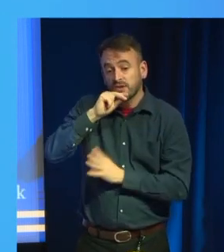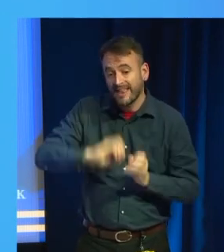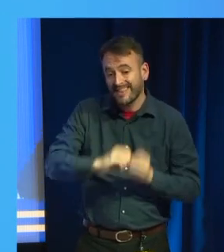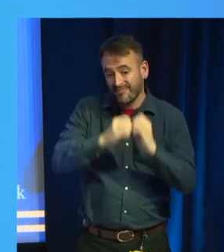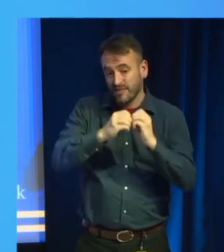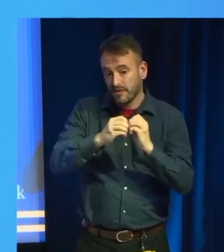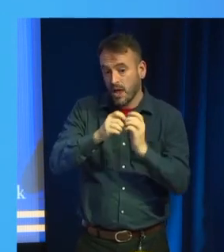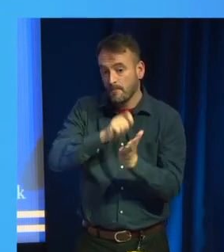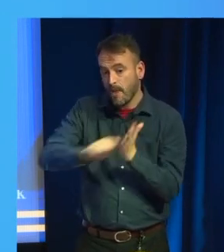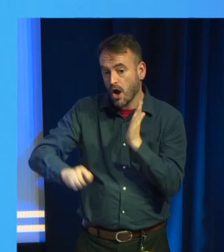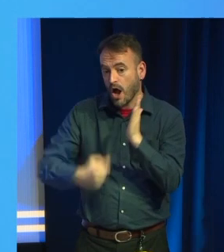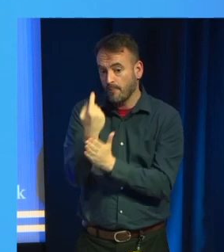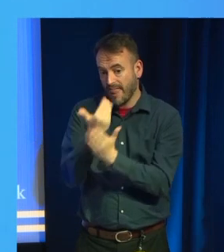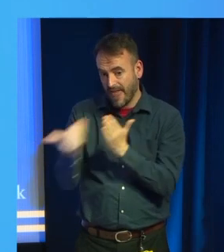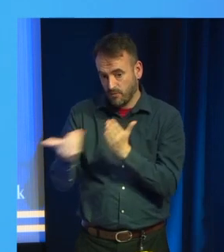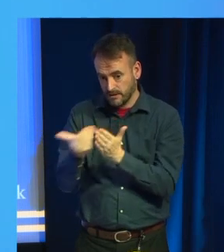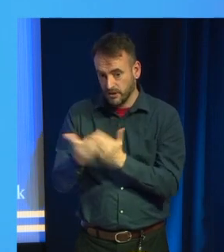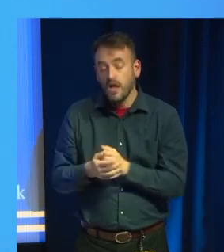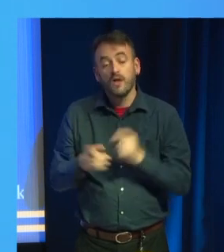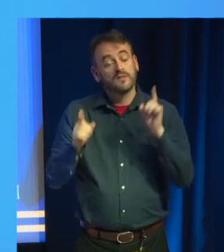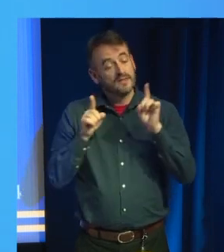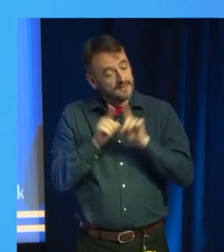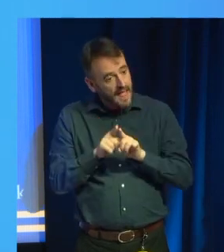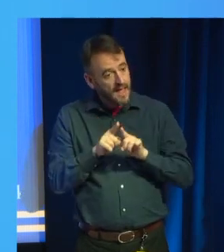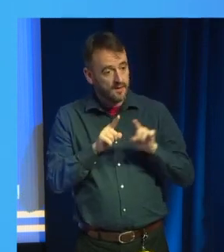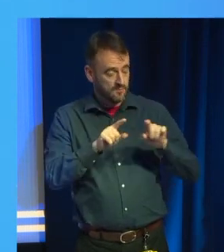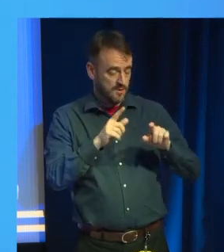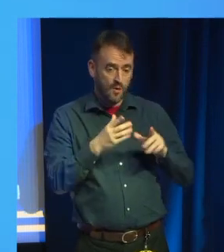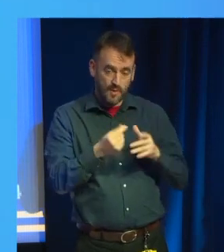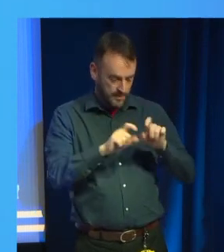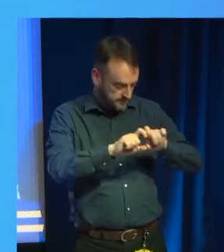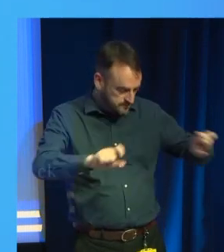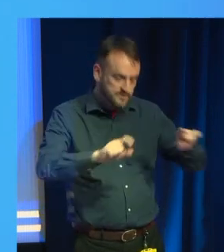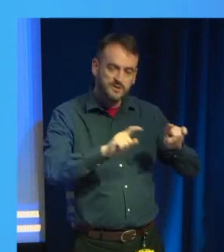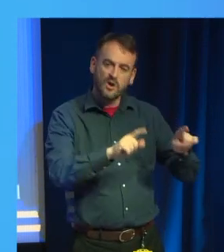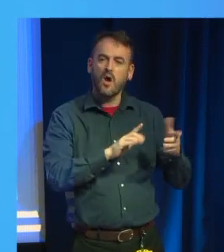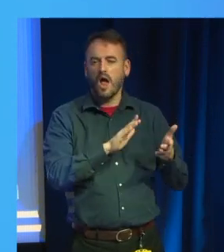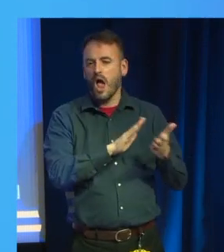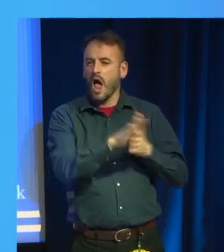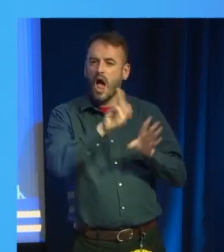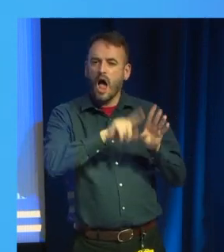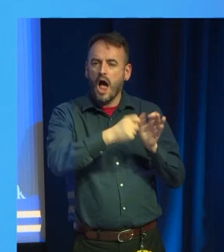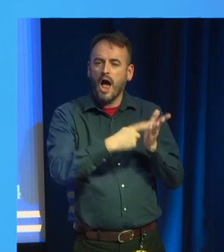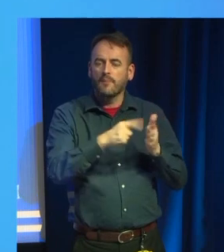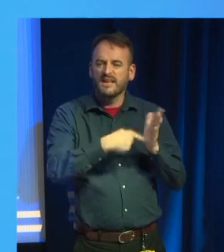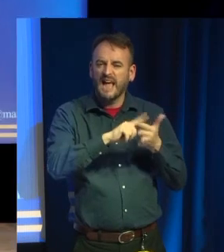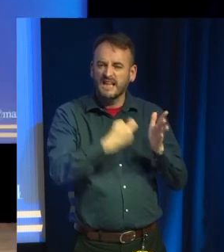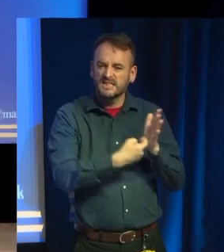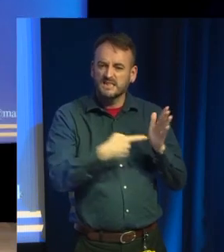bold around other sorts of text, you can say, whisper this text to Alexa. And it works quite well.